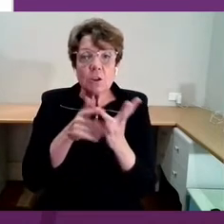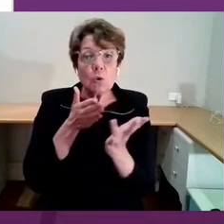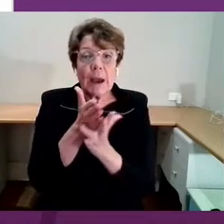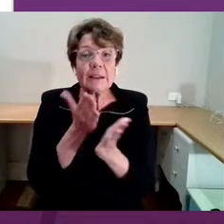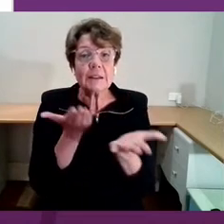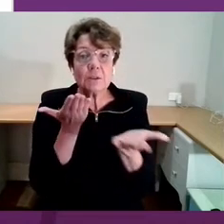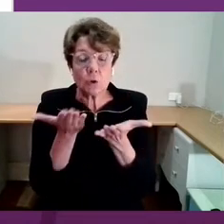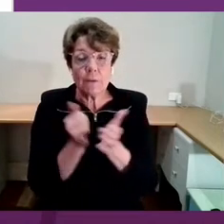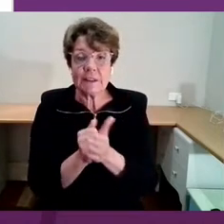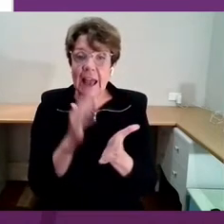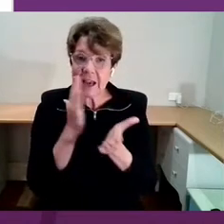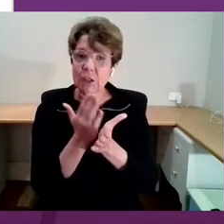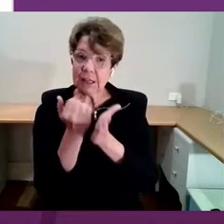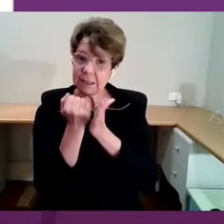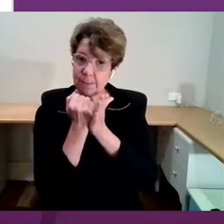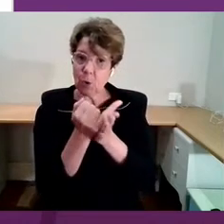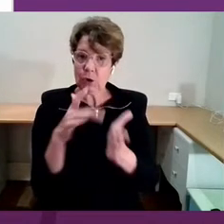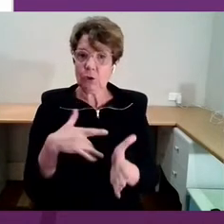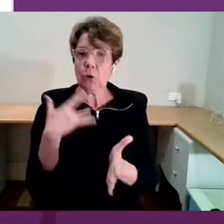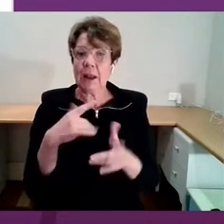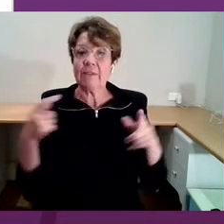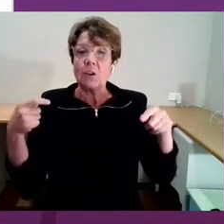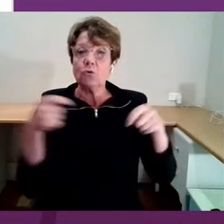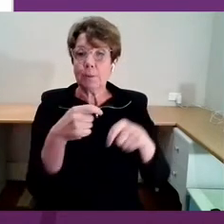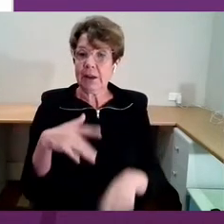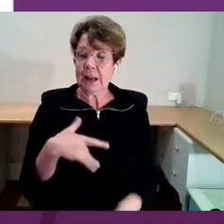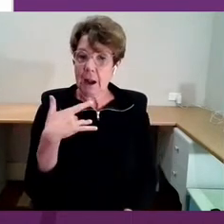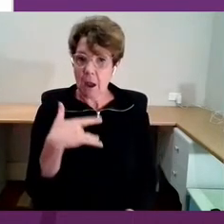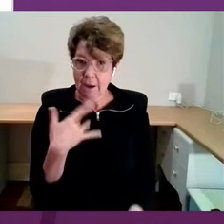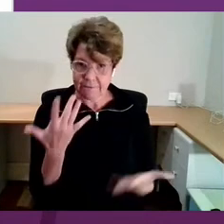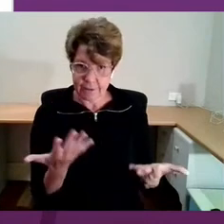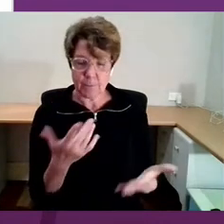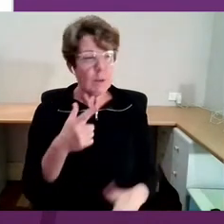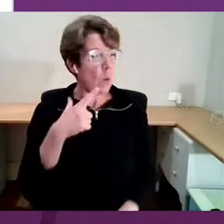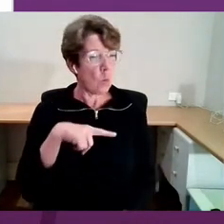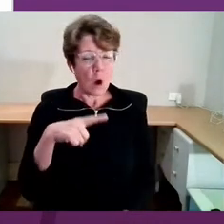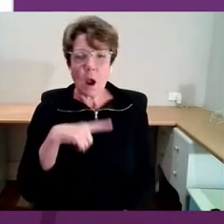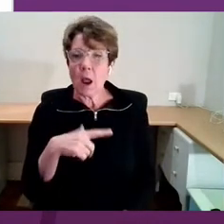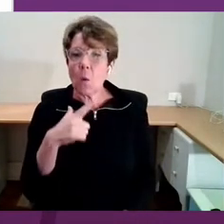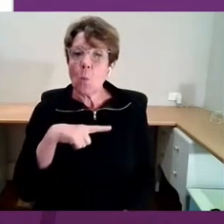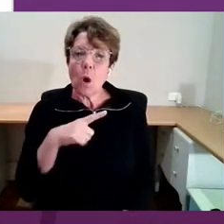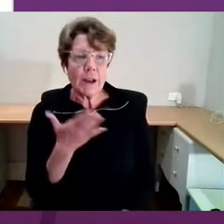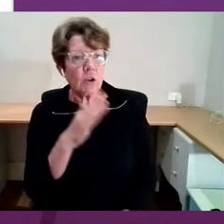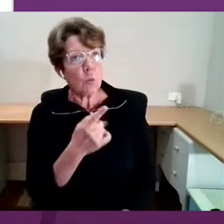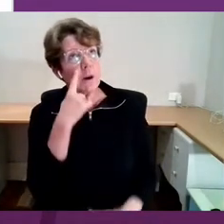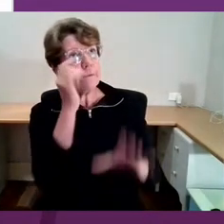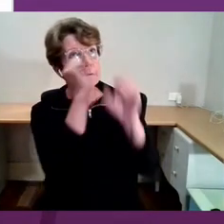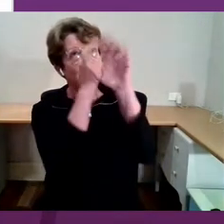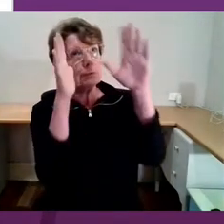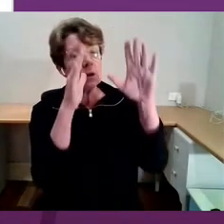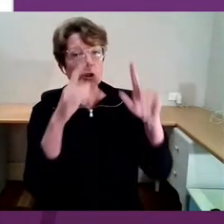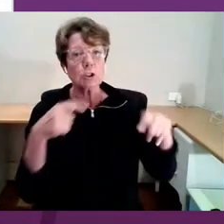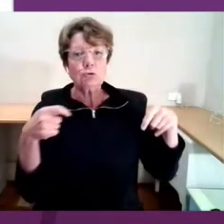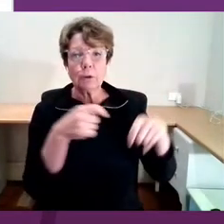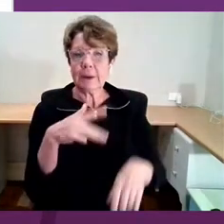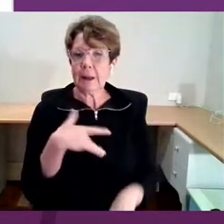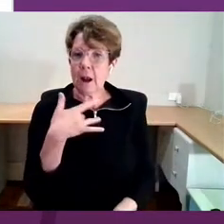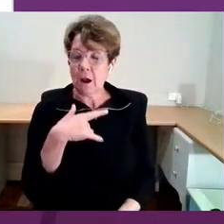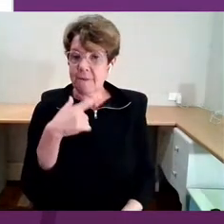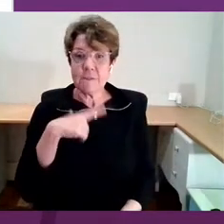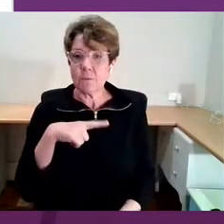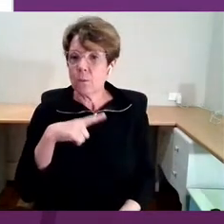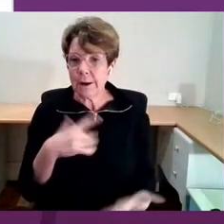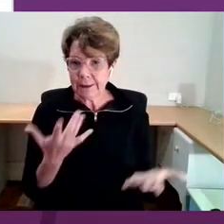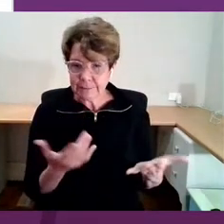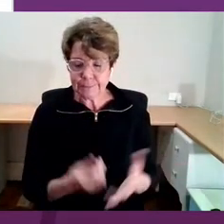live a contributing life. Now, why? Why would you want to look at what is a contributing life? I actually think that a